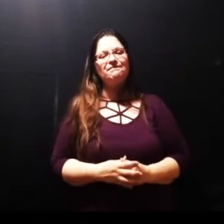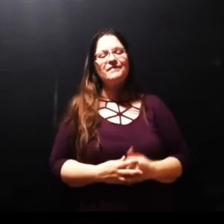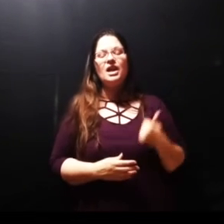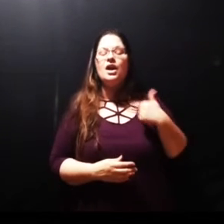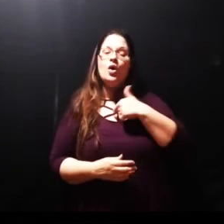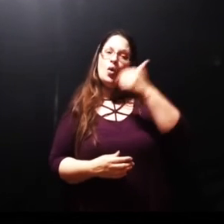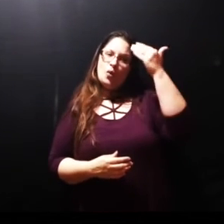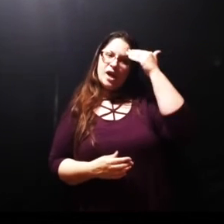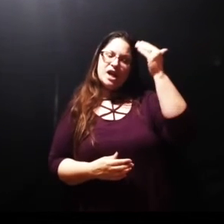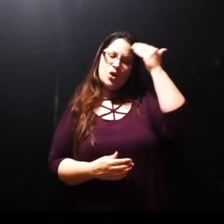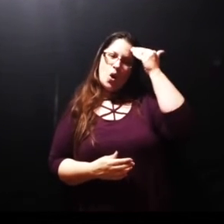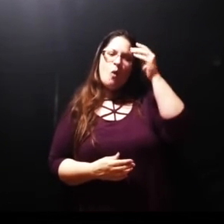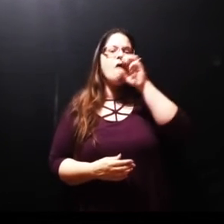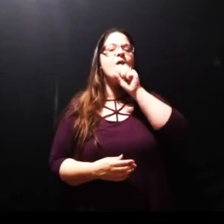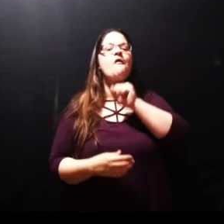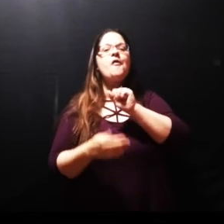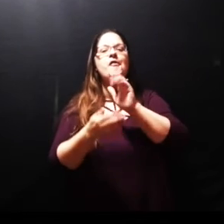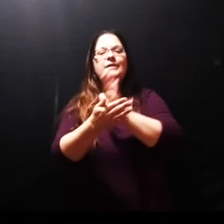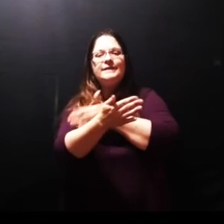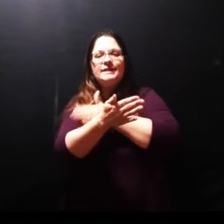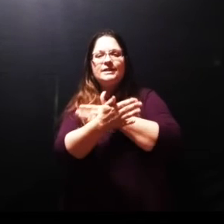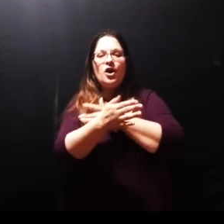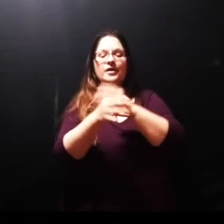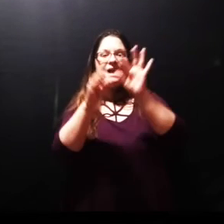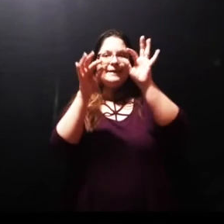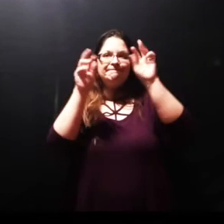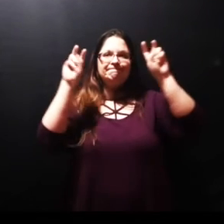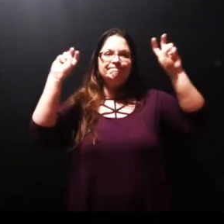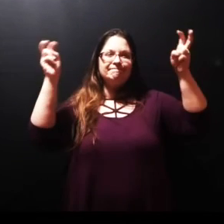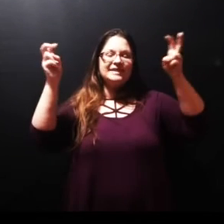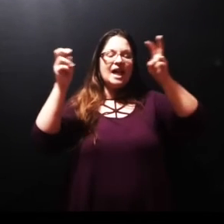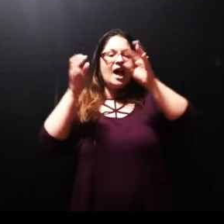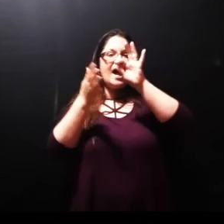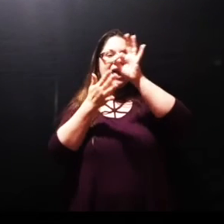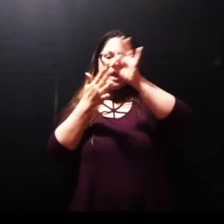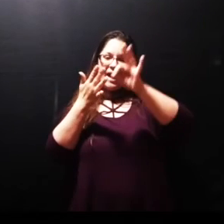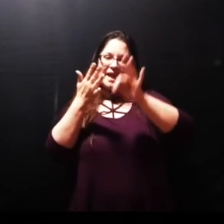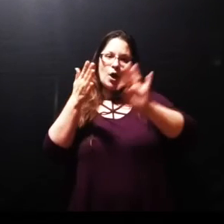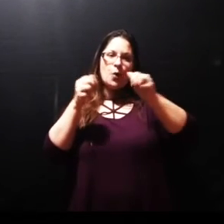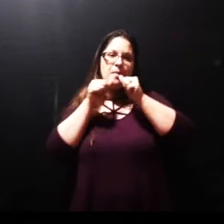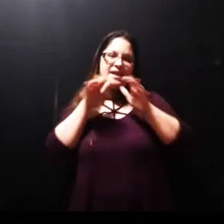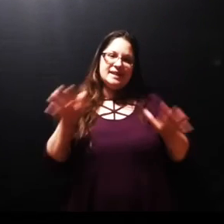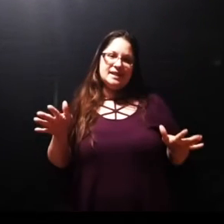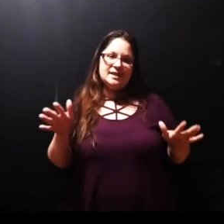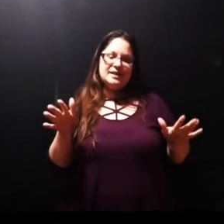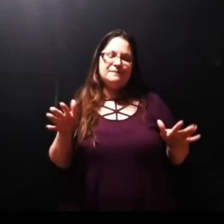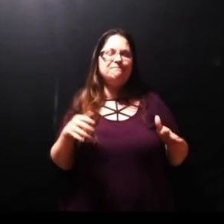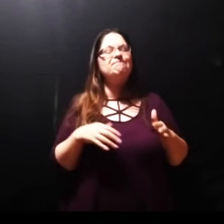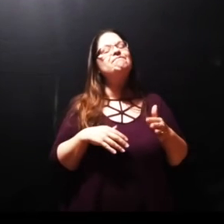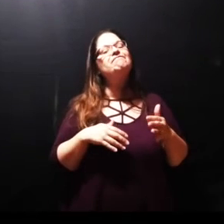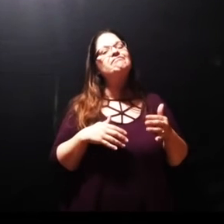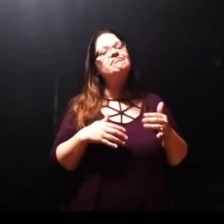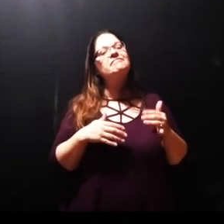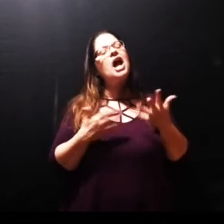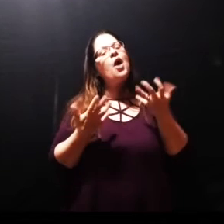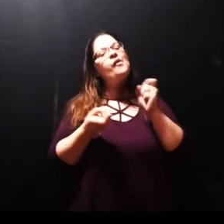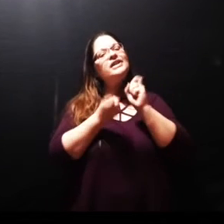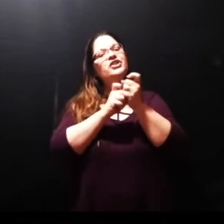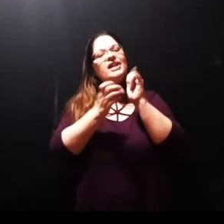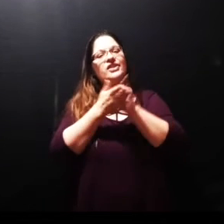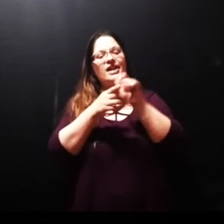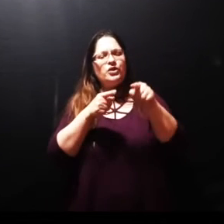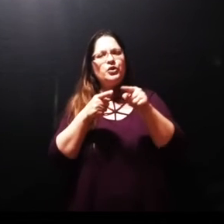count your blessings today I'm going to redirect you to count your miracles where have the miracles been in your life